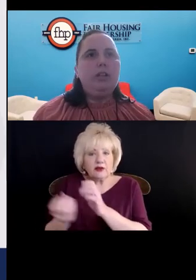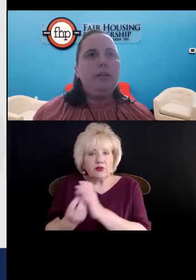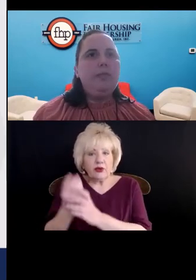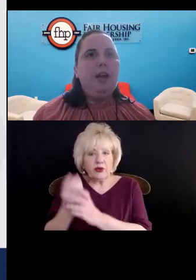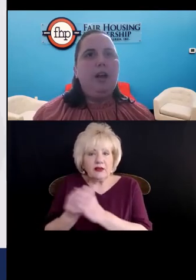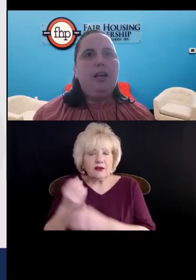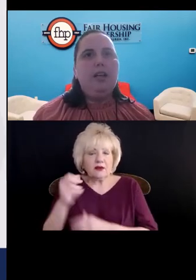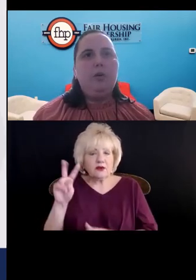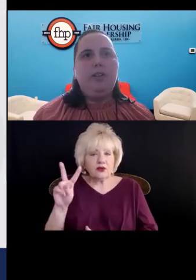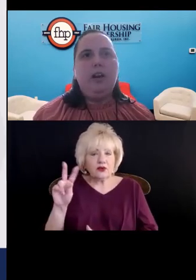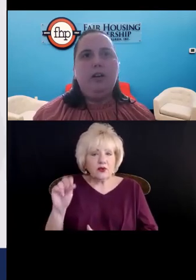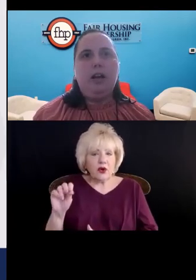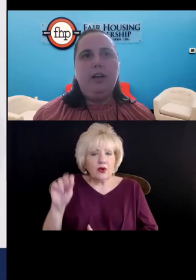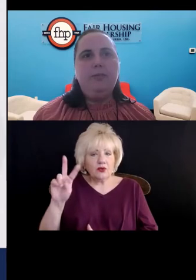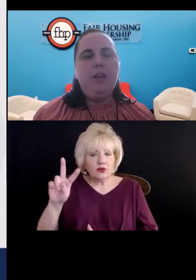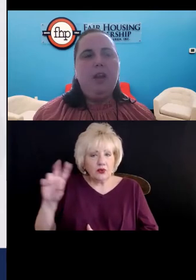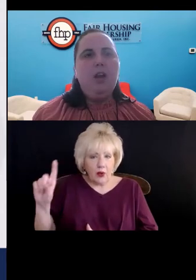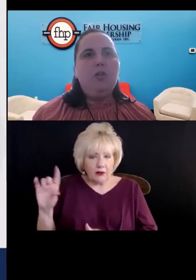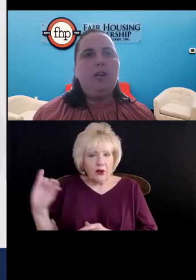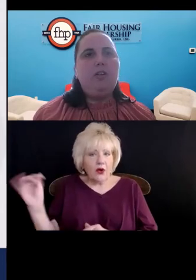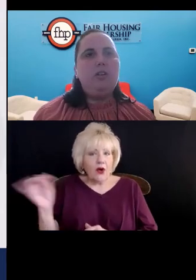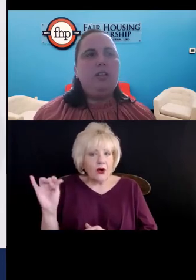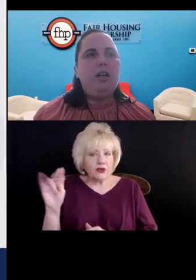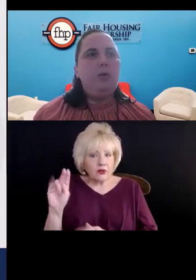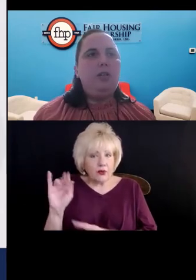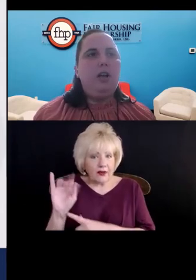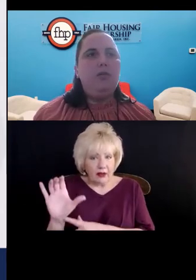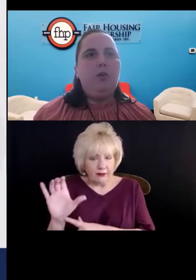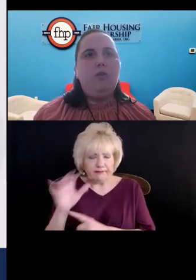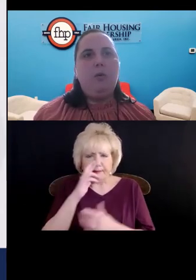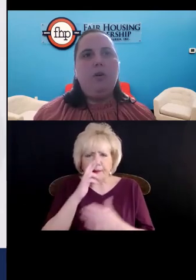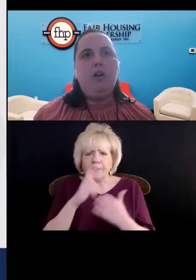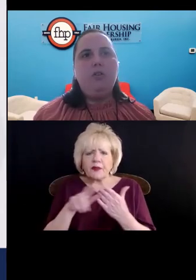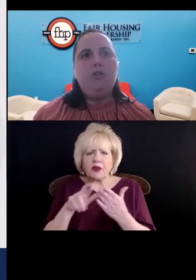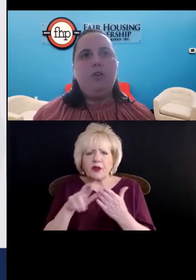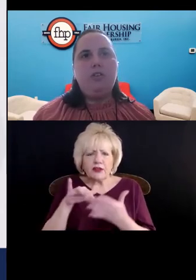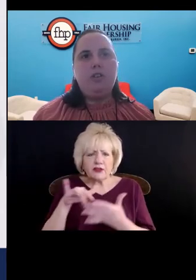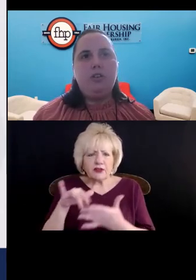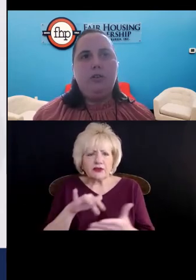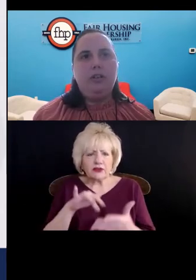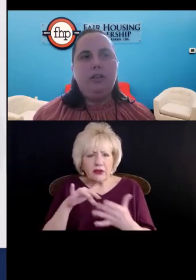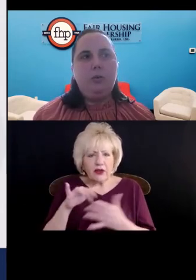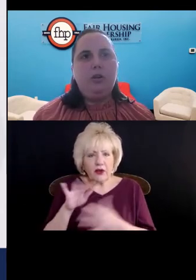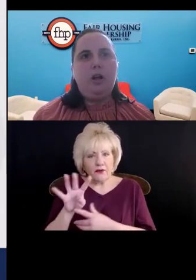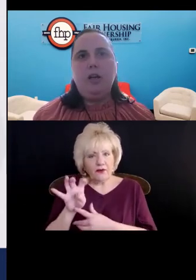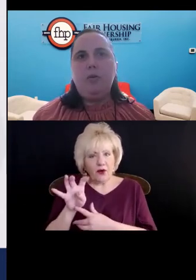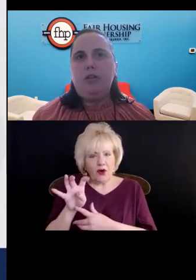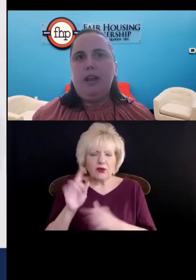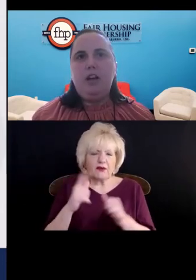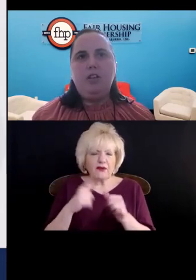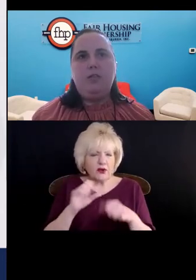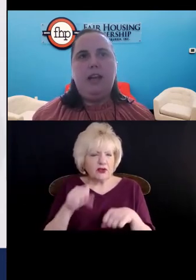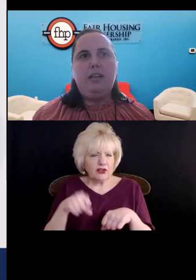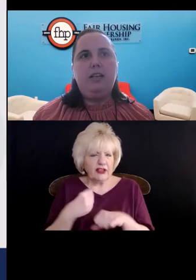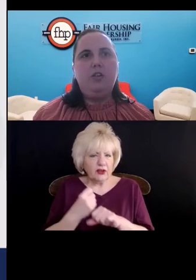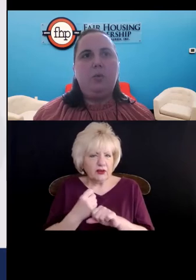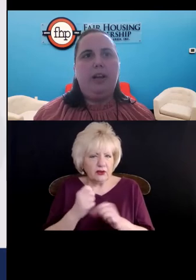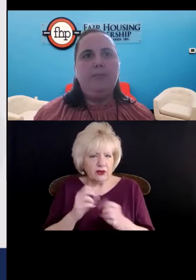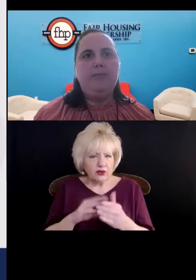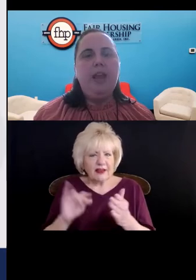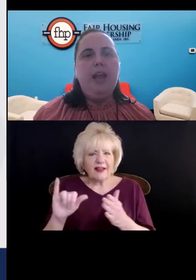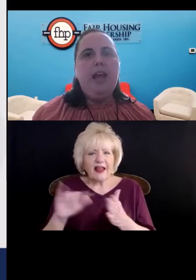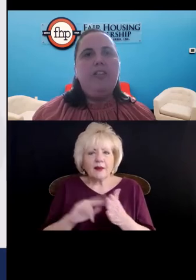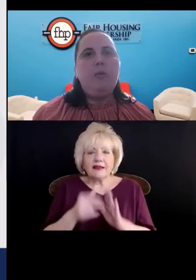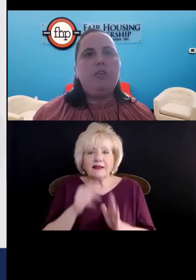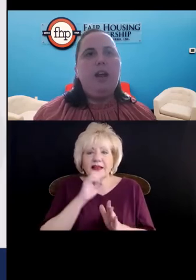Similarly, in North Carolina, a research study was done of over 400 first-year students, so we're talking about the ages of 18 and